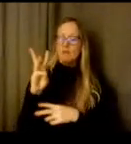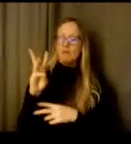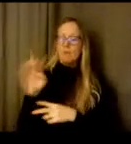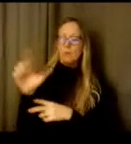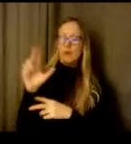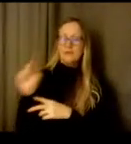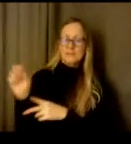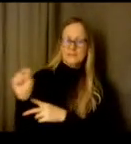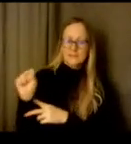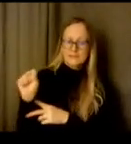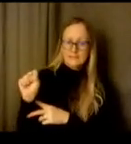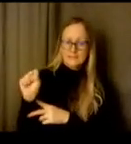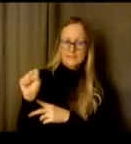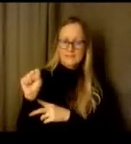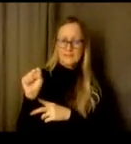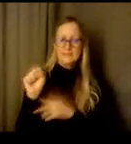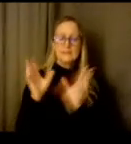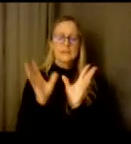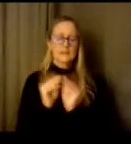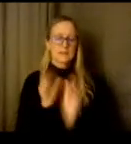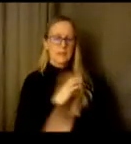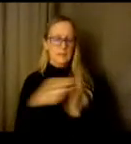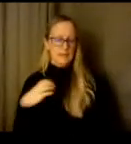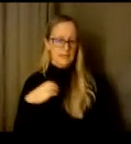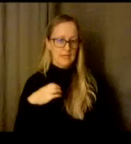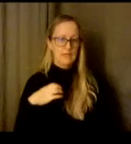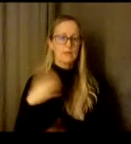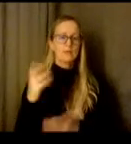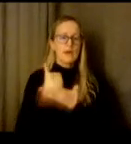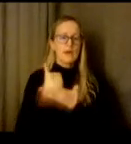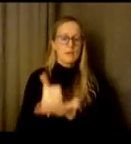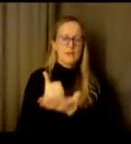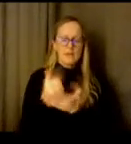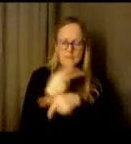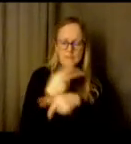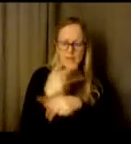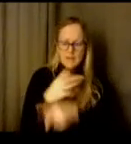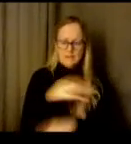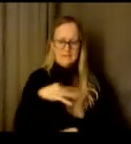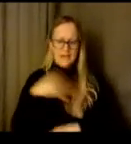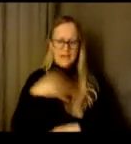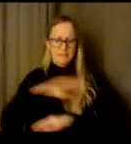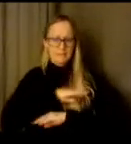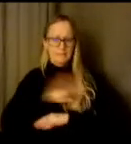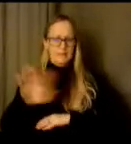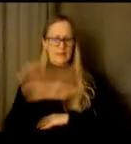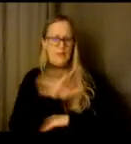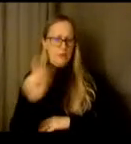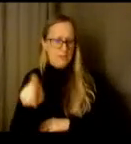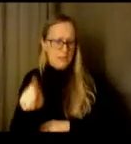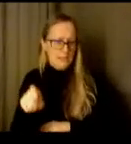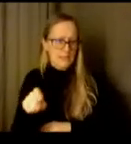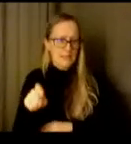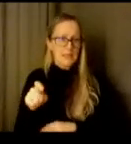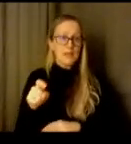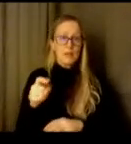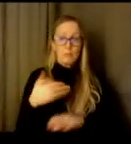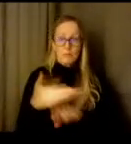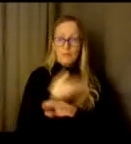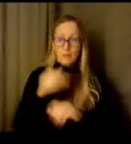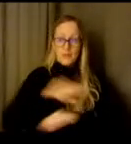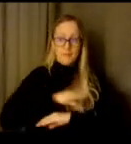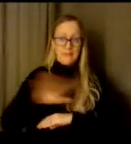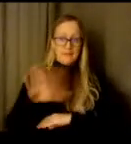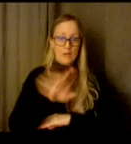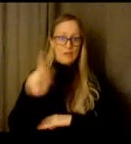voice. We recognize that in order to be helpful and supportive, we need their voices to know how to do that. We have developed a wellness